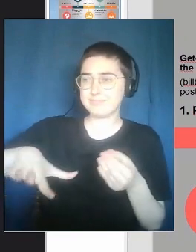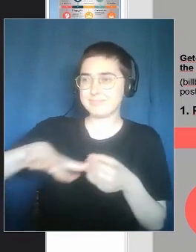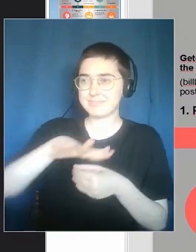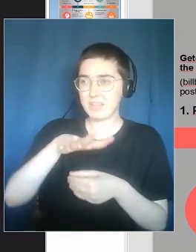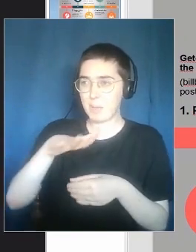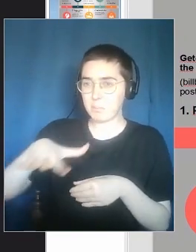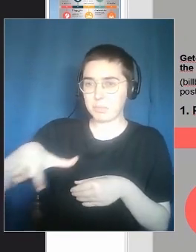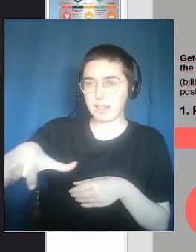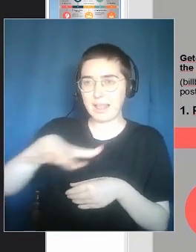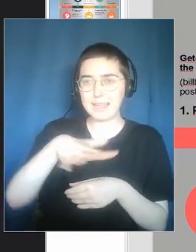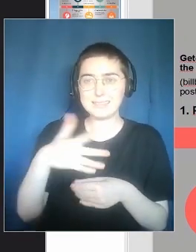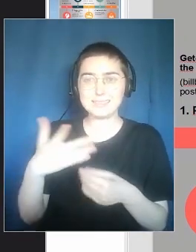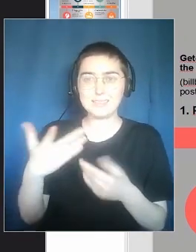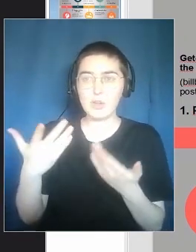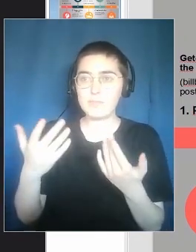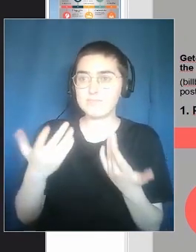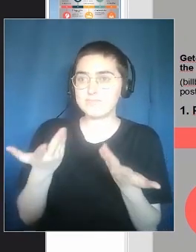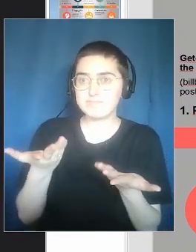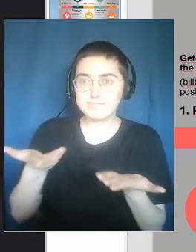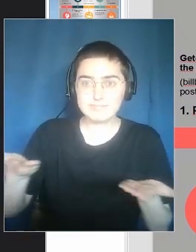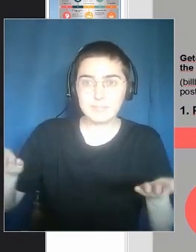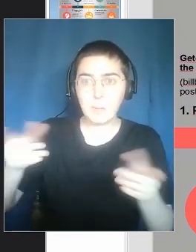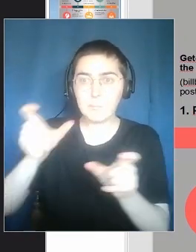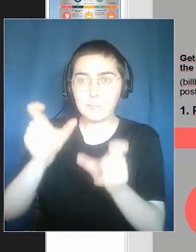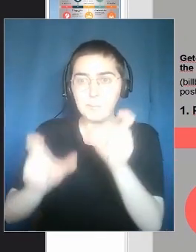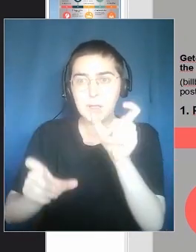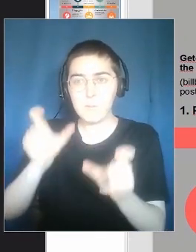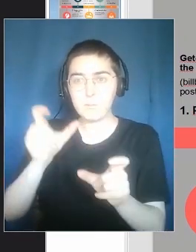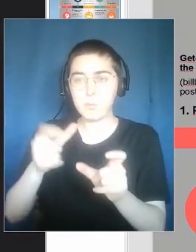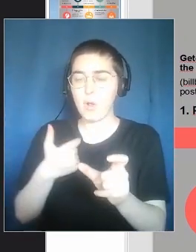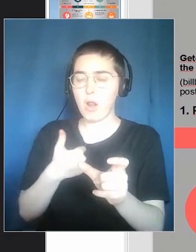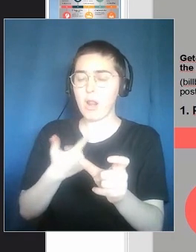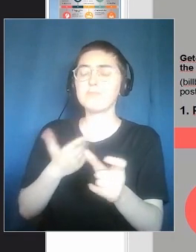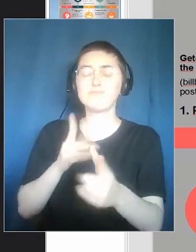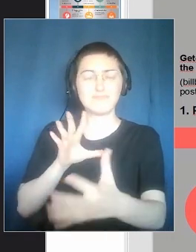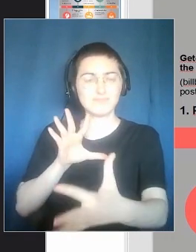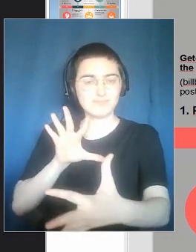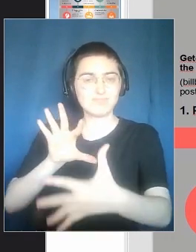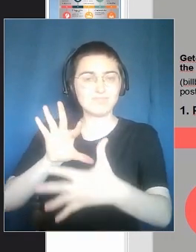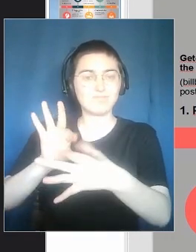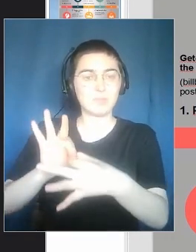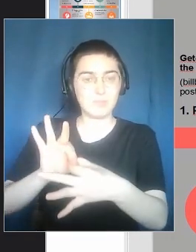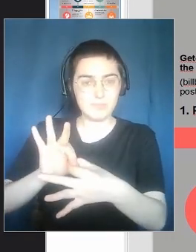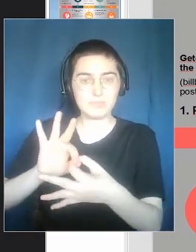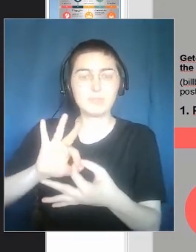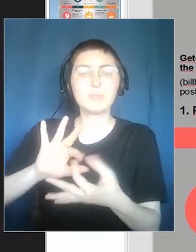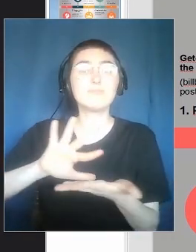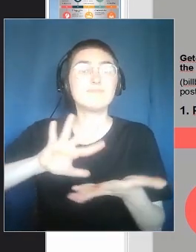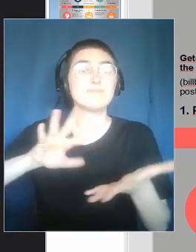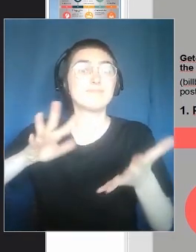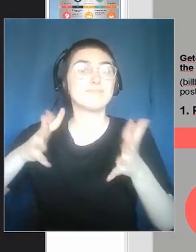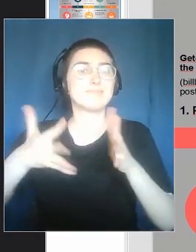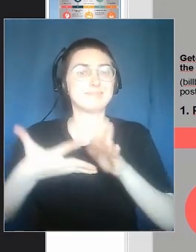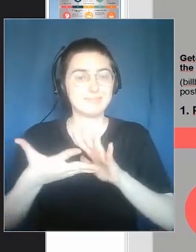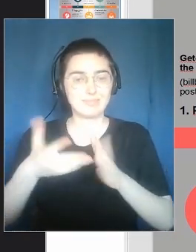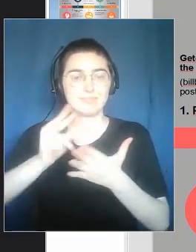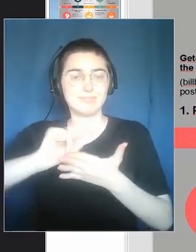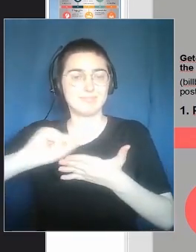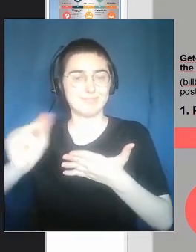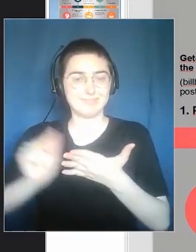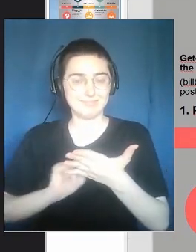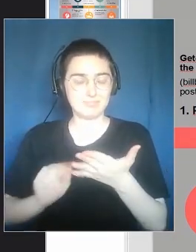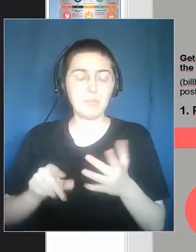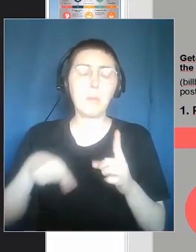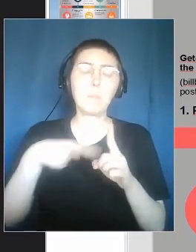screen here at the slide. This method for writing is quite flexible.